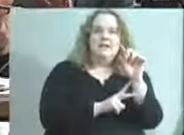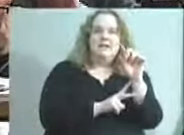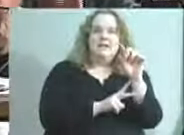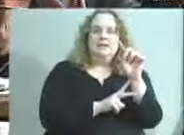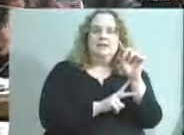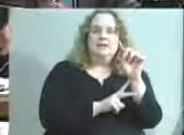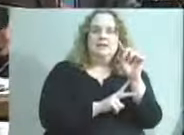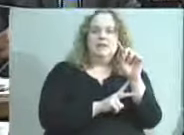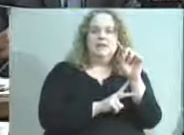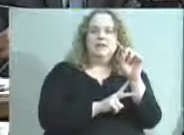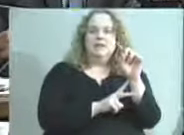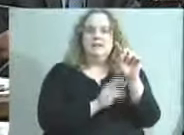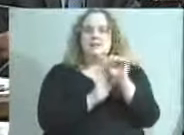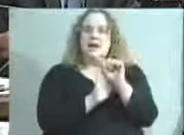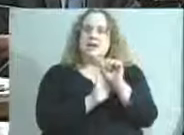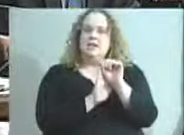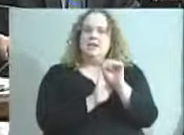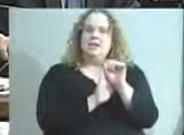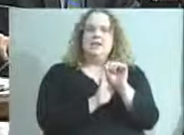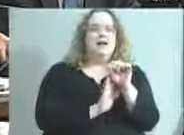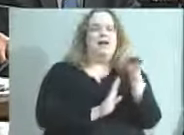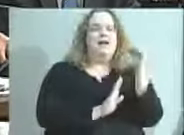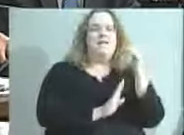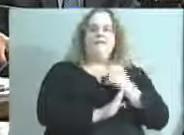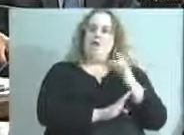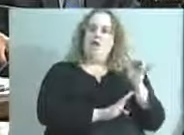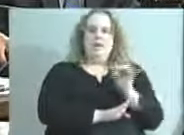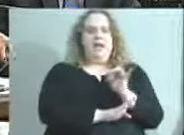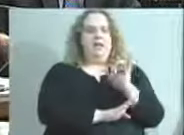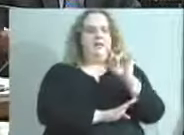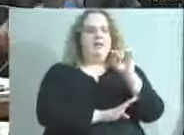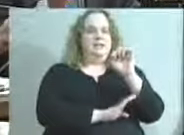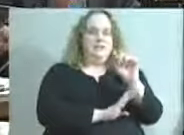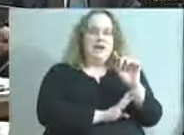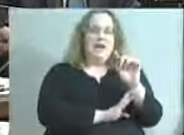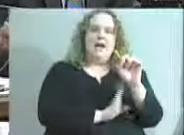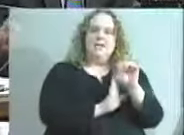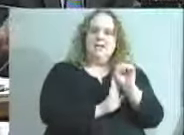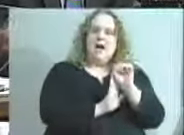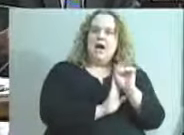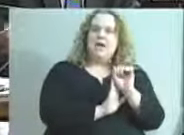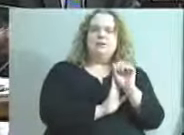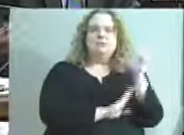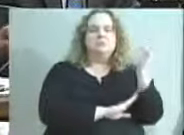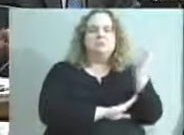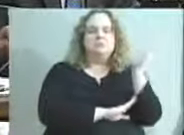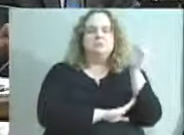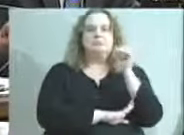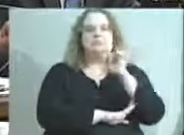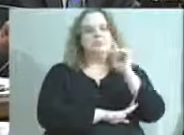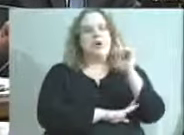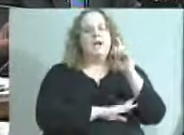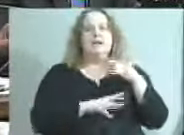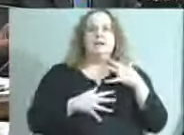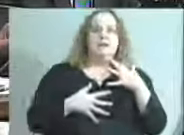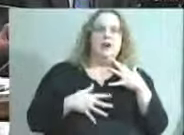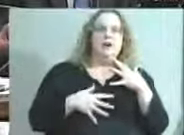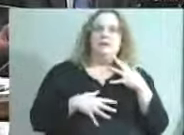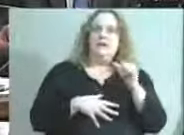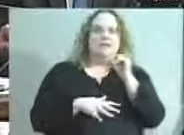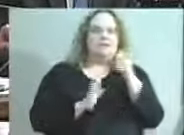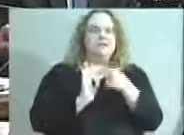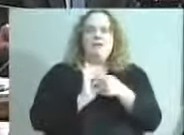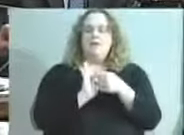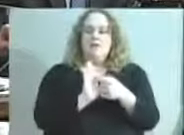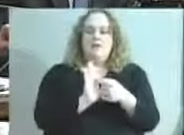it seemed like it was a TED talk. He was completely polished. I talked to his principal earlier. He said he was a nervous wreck. It didn't